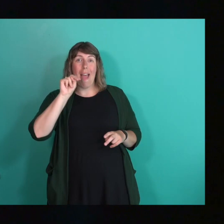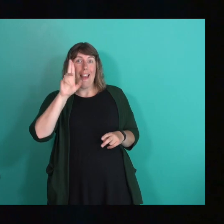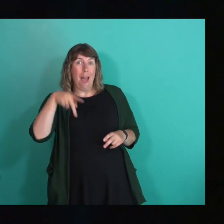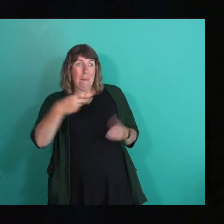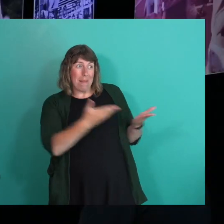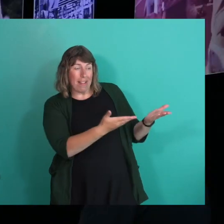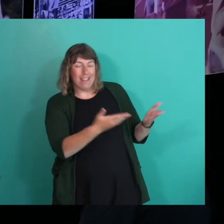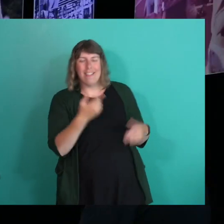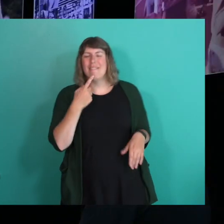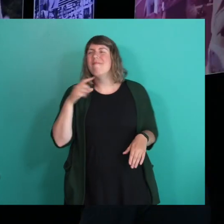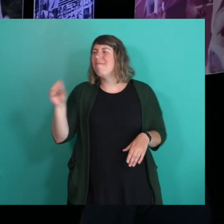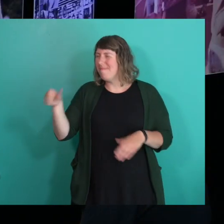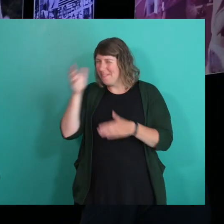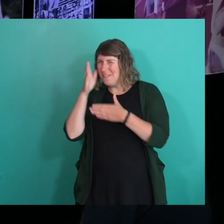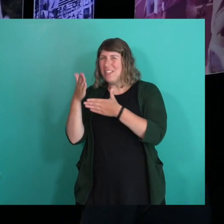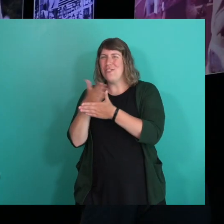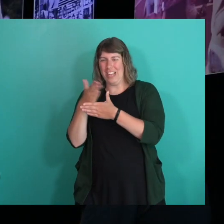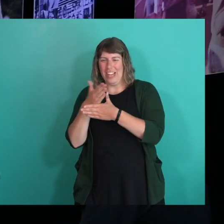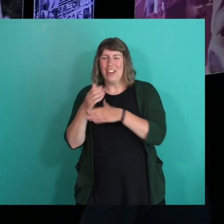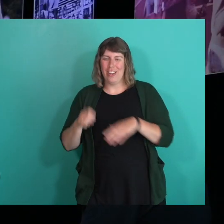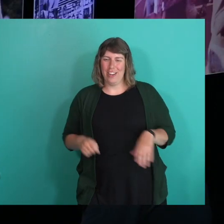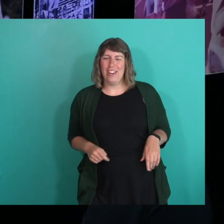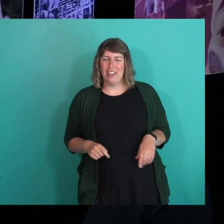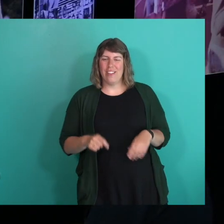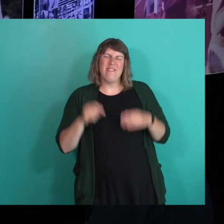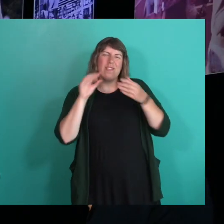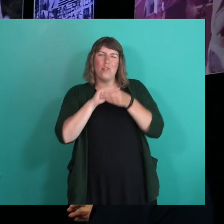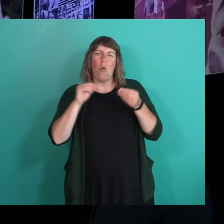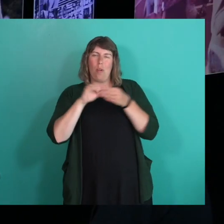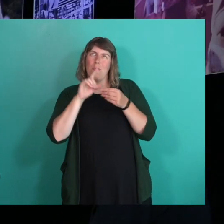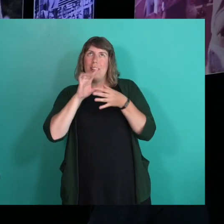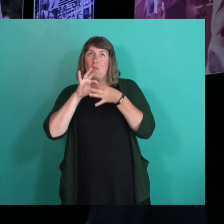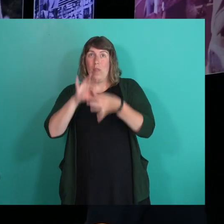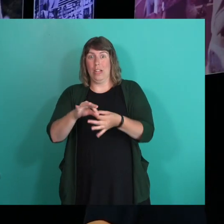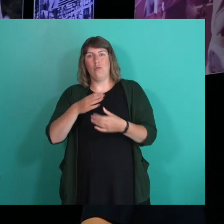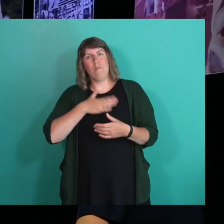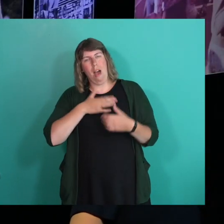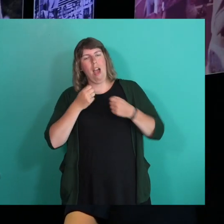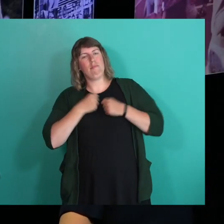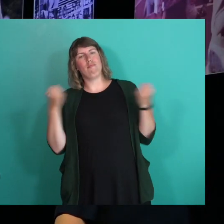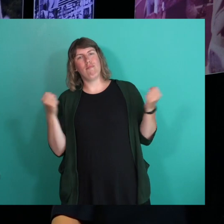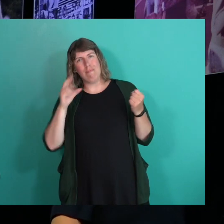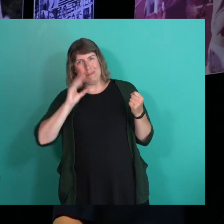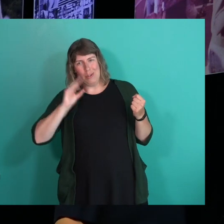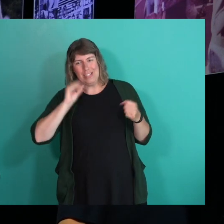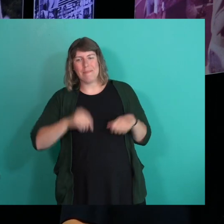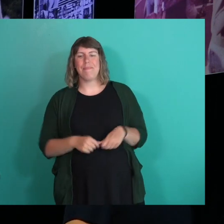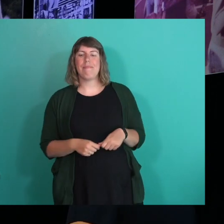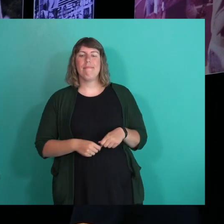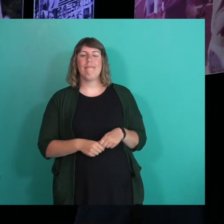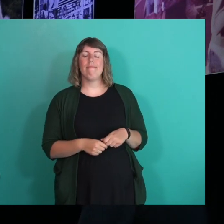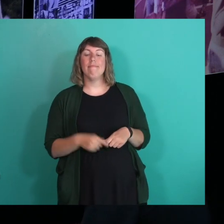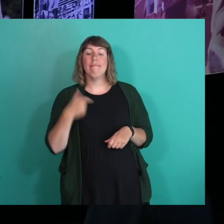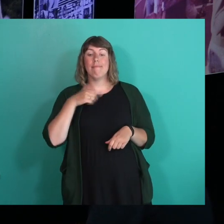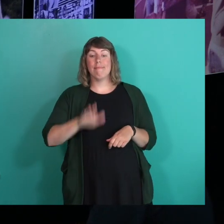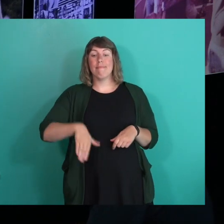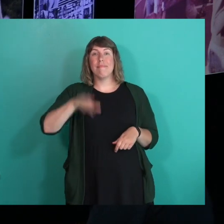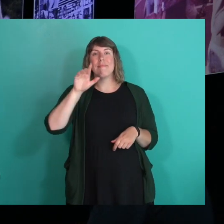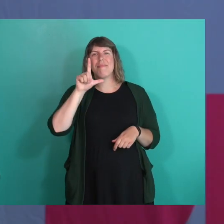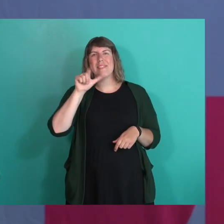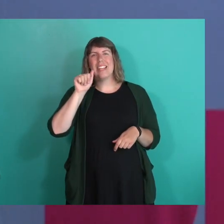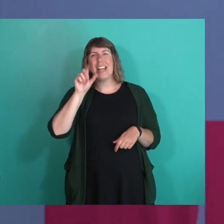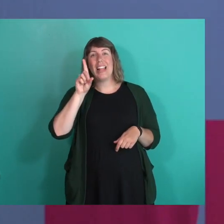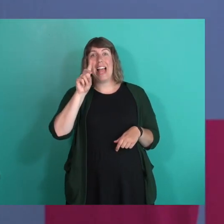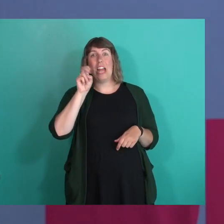I'm sure I can share a little story that kind of connects to my coming out process and stuff. I grew up in Ladner,